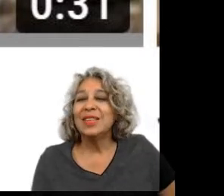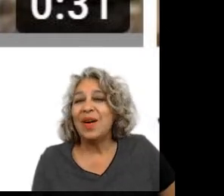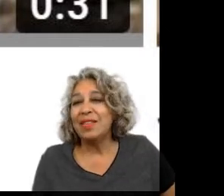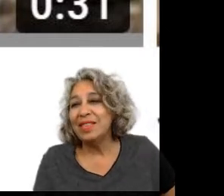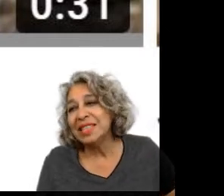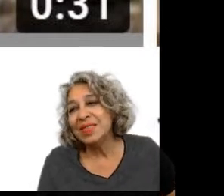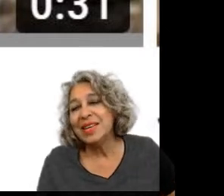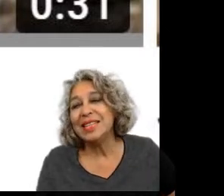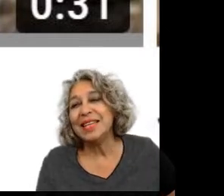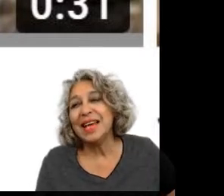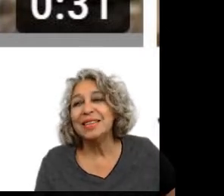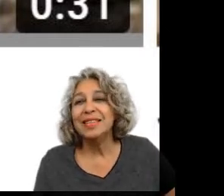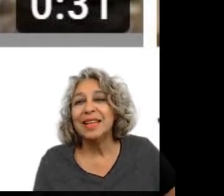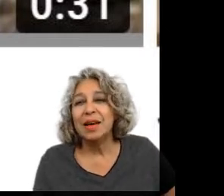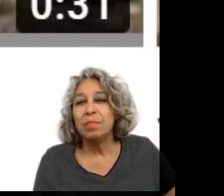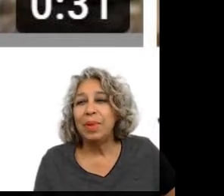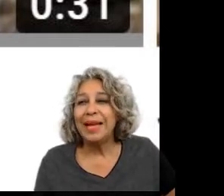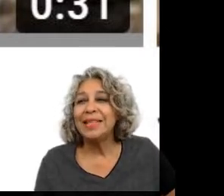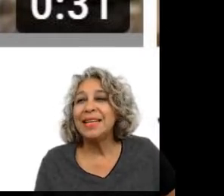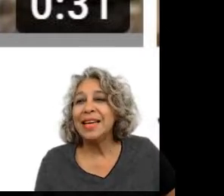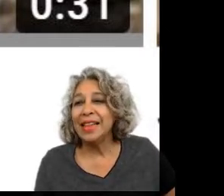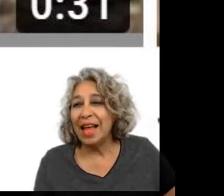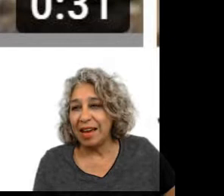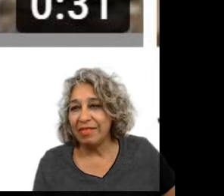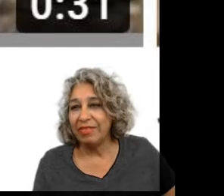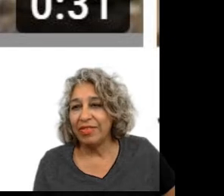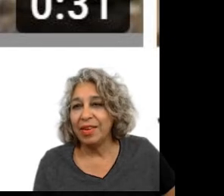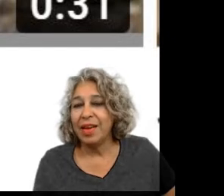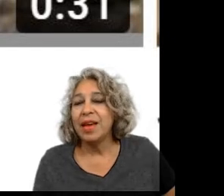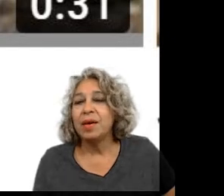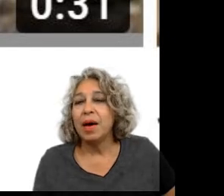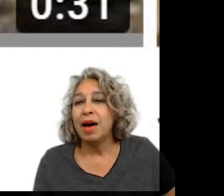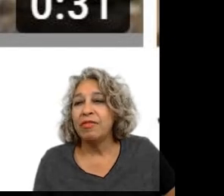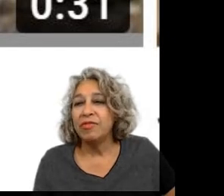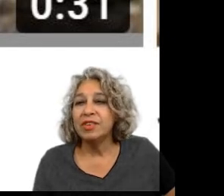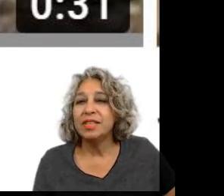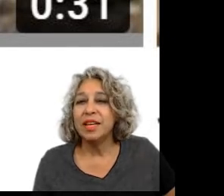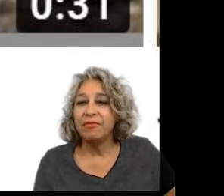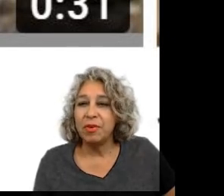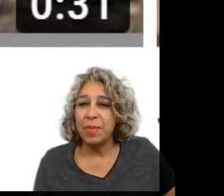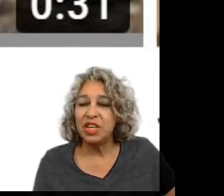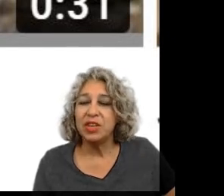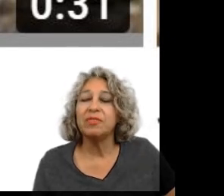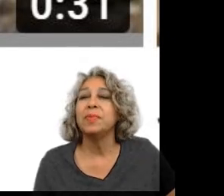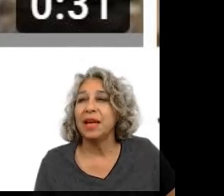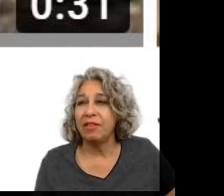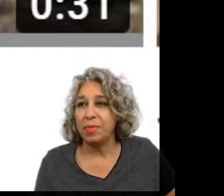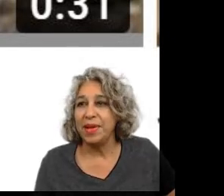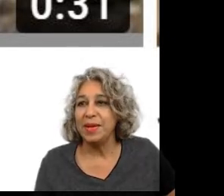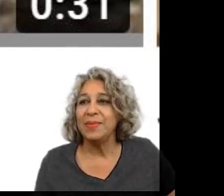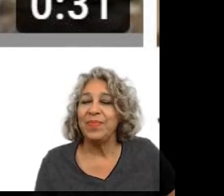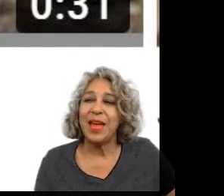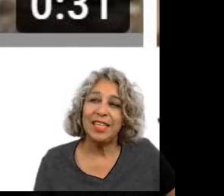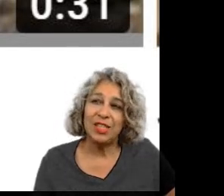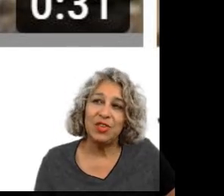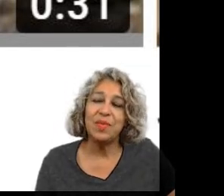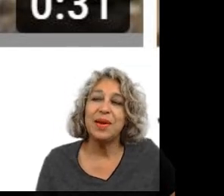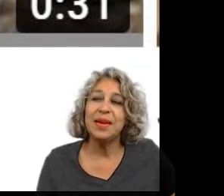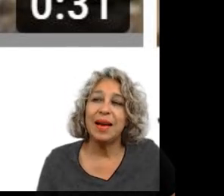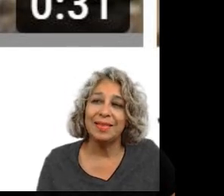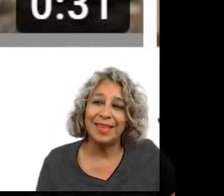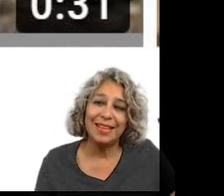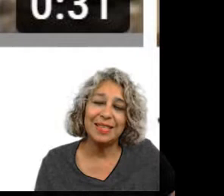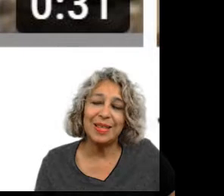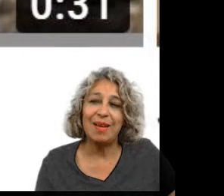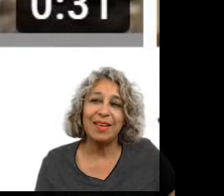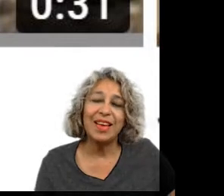so on this one it says planting life uh first information from the government and it's 31